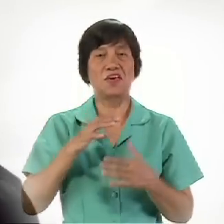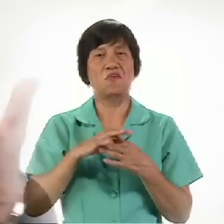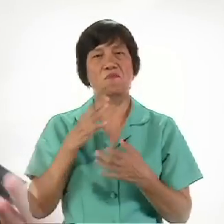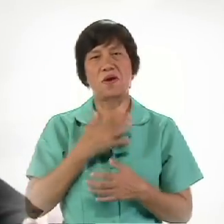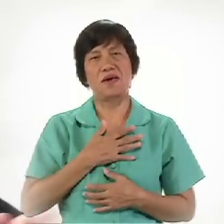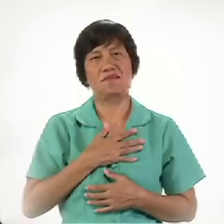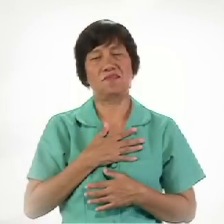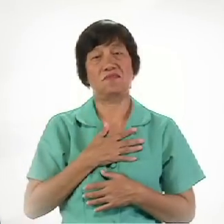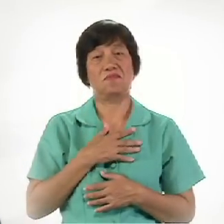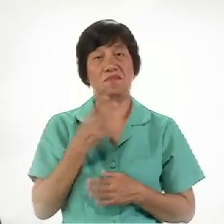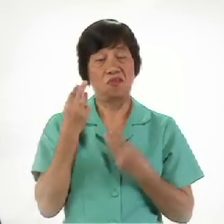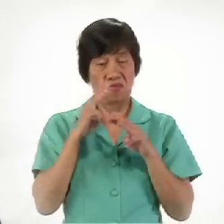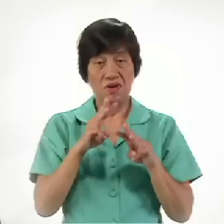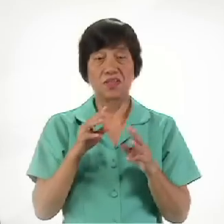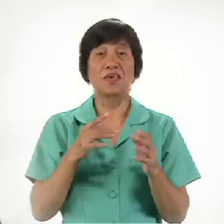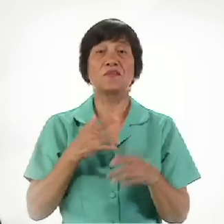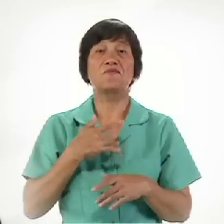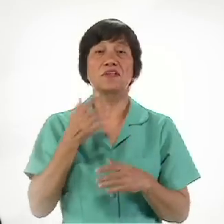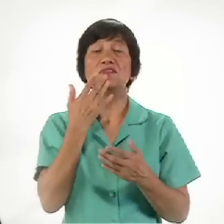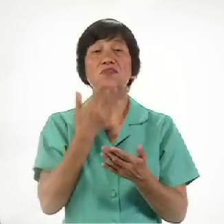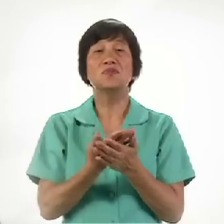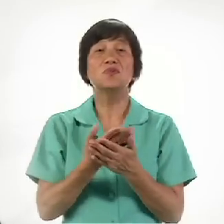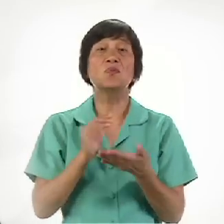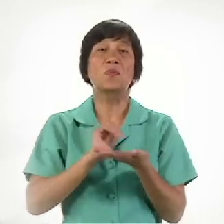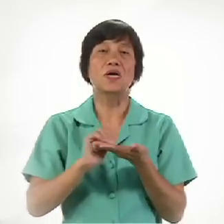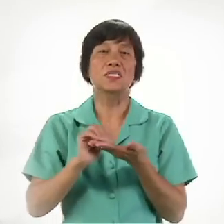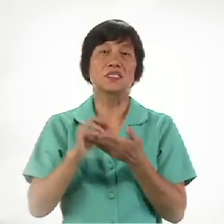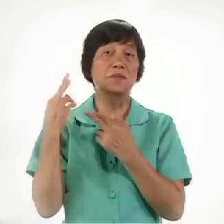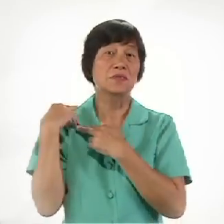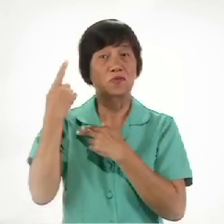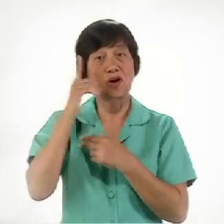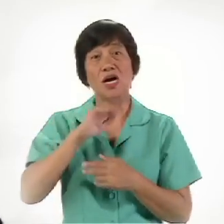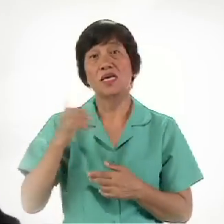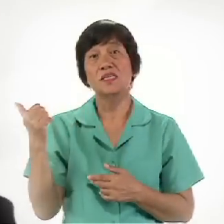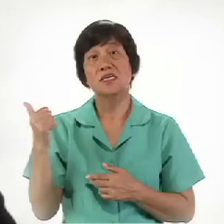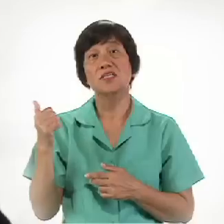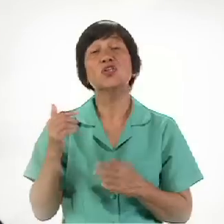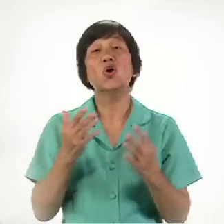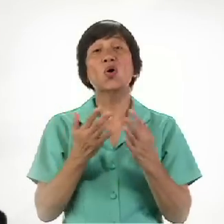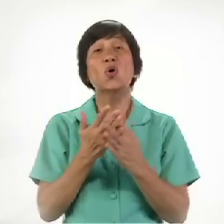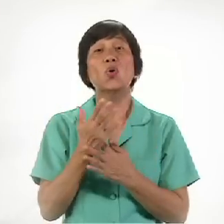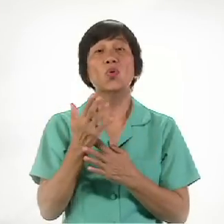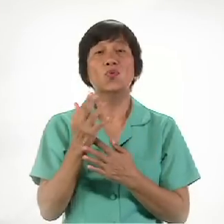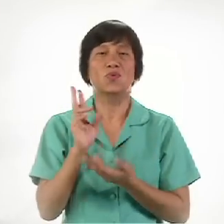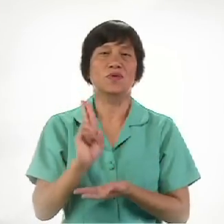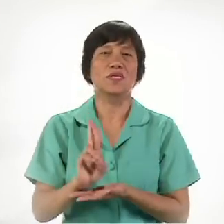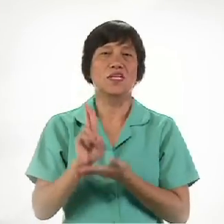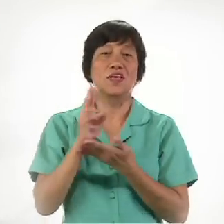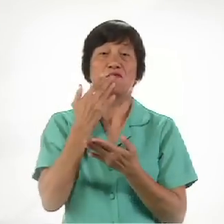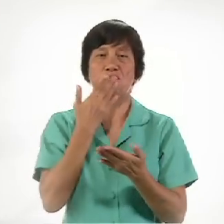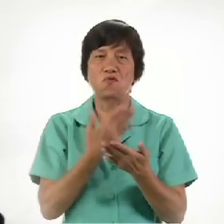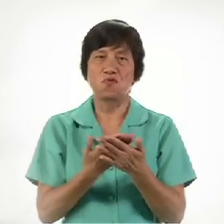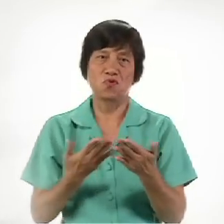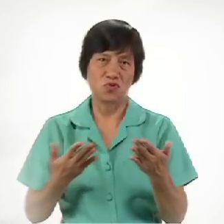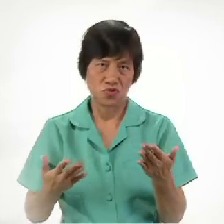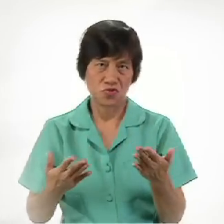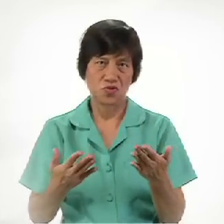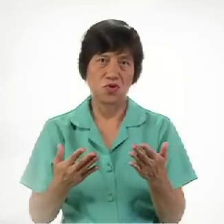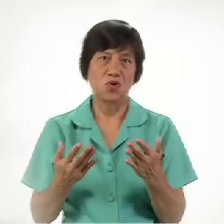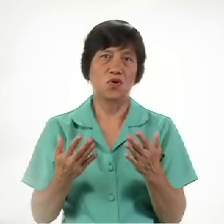good To exercise Responsibility For others Through Relief Goods Through